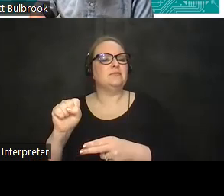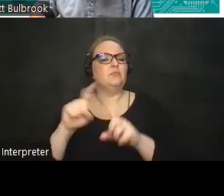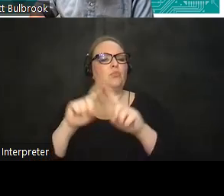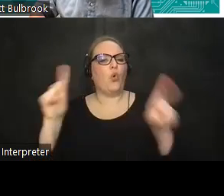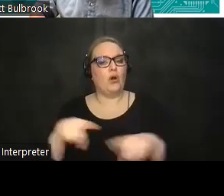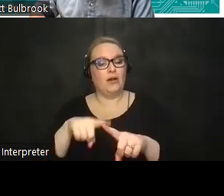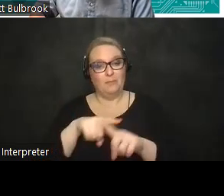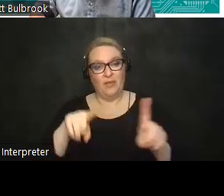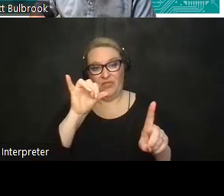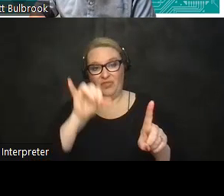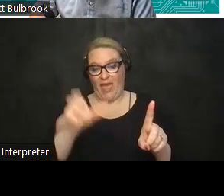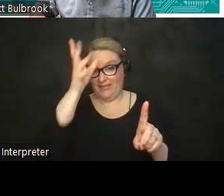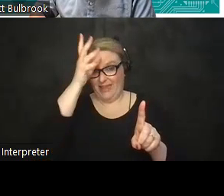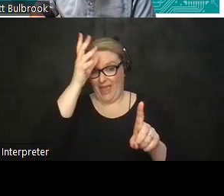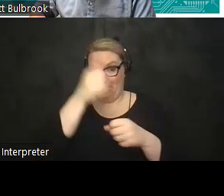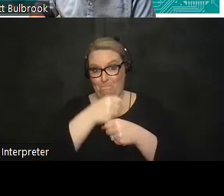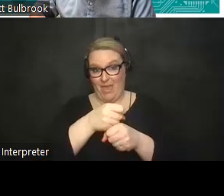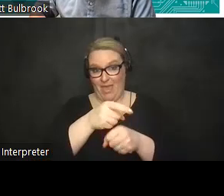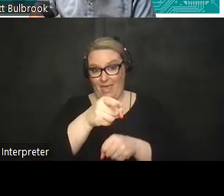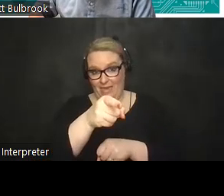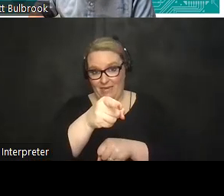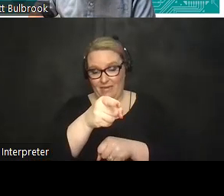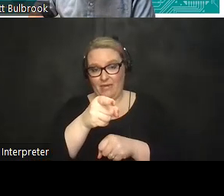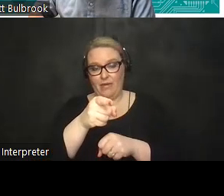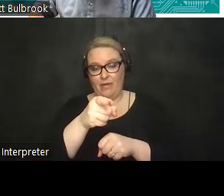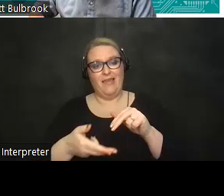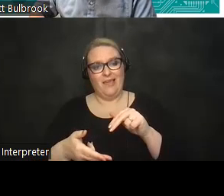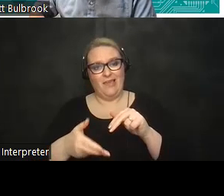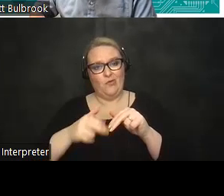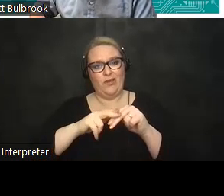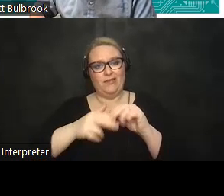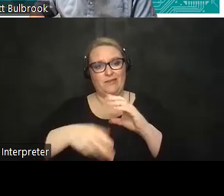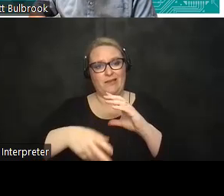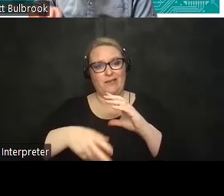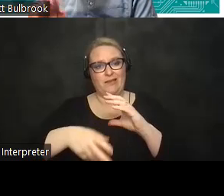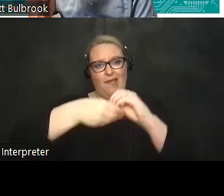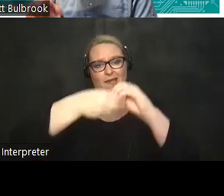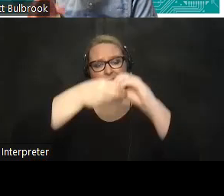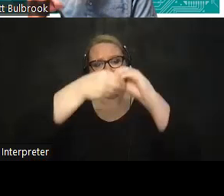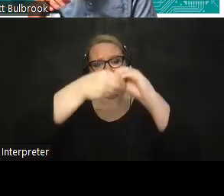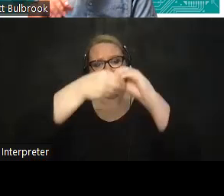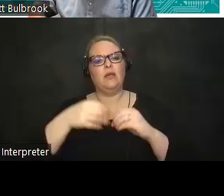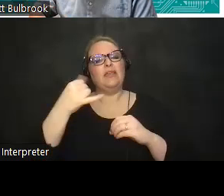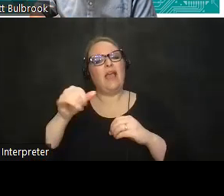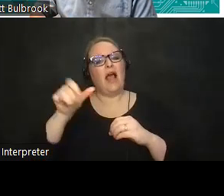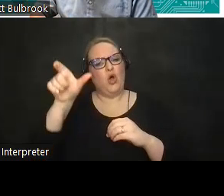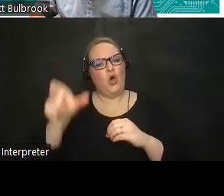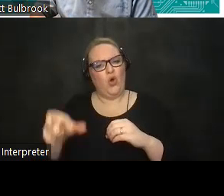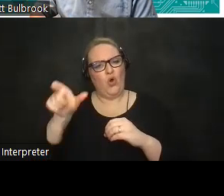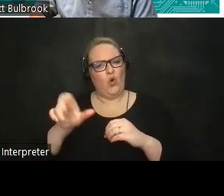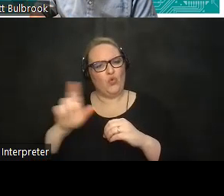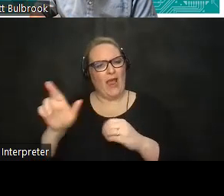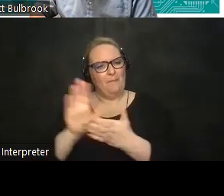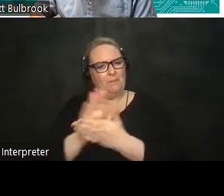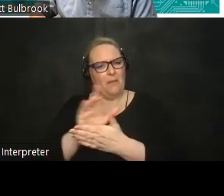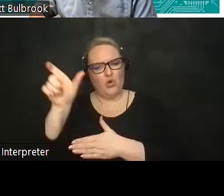board that his dad had made him and slowly built up over the years and those uh those yellow pages on the right uh